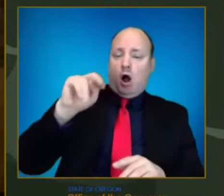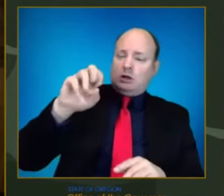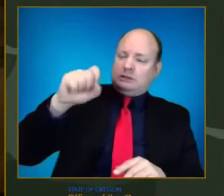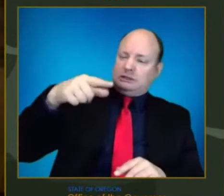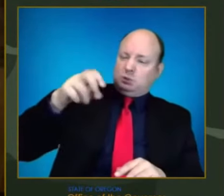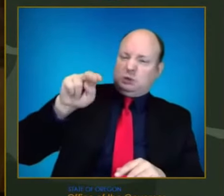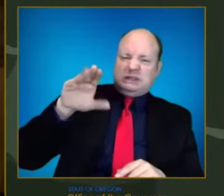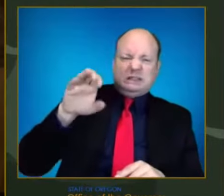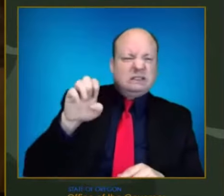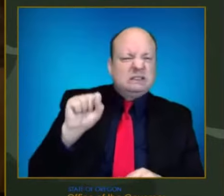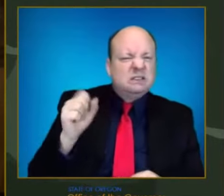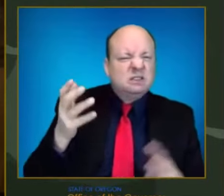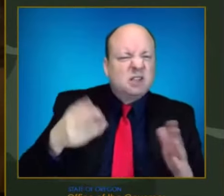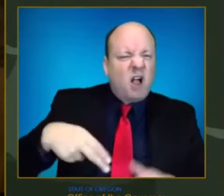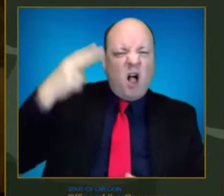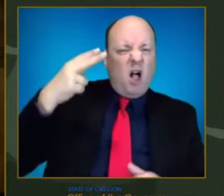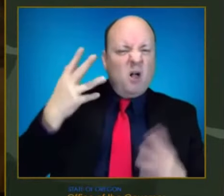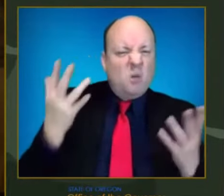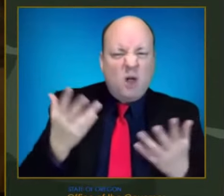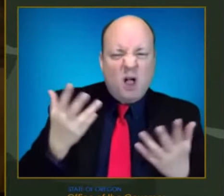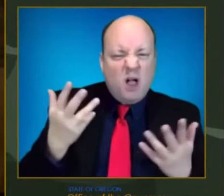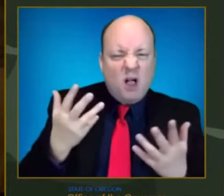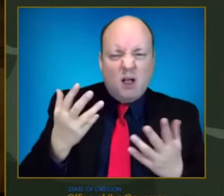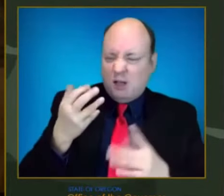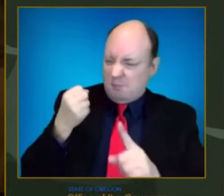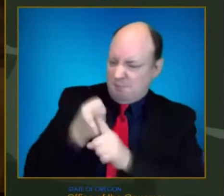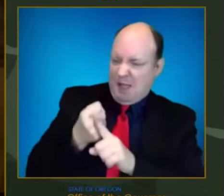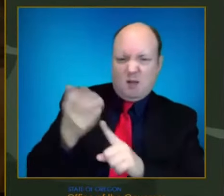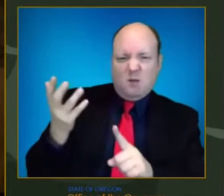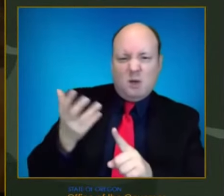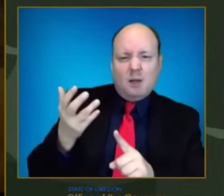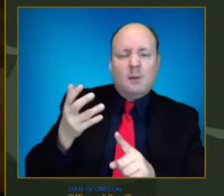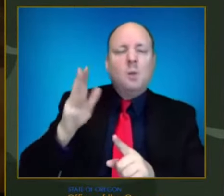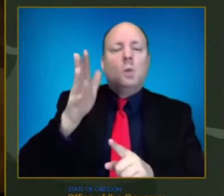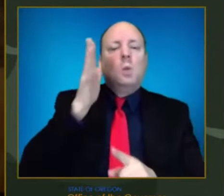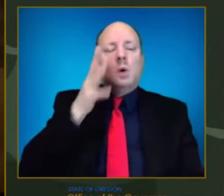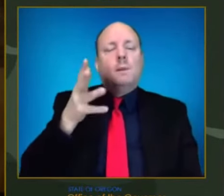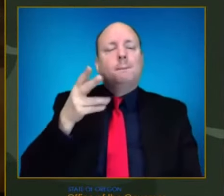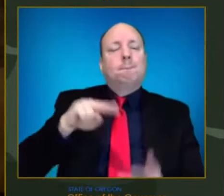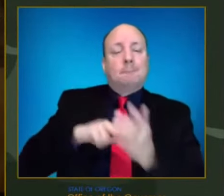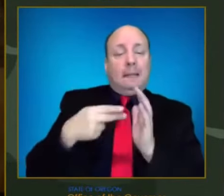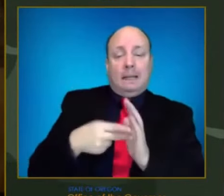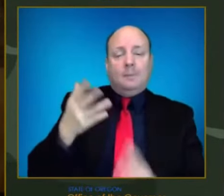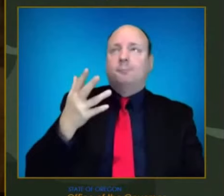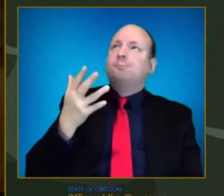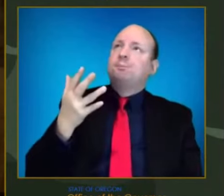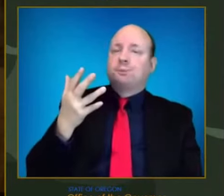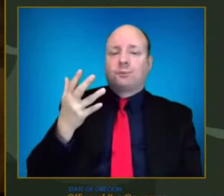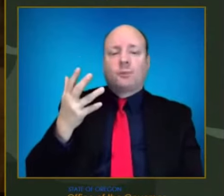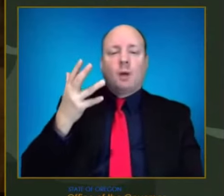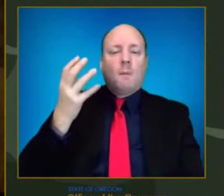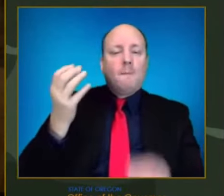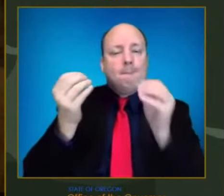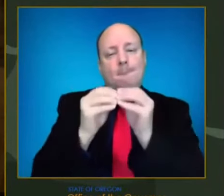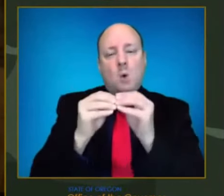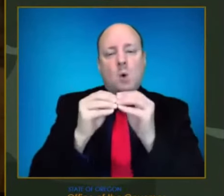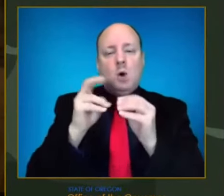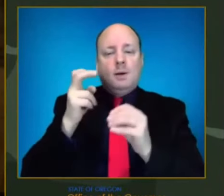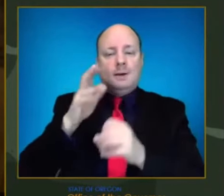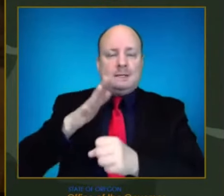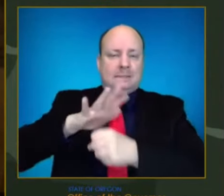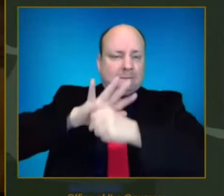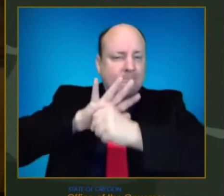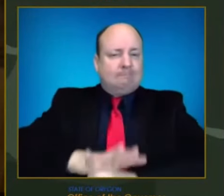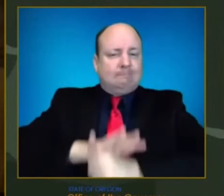is that is a forward looking thought. And I think that there's probably going to be good pressure to indicate a variant like this in that space, because we